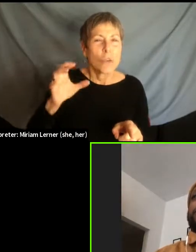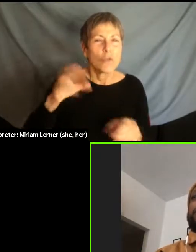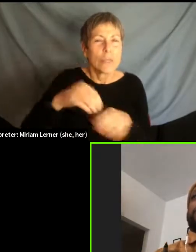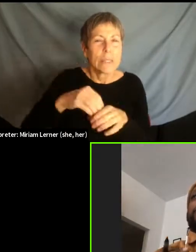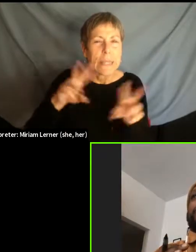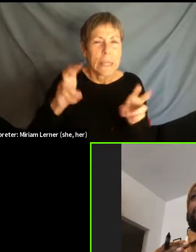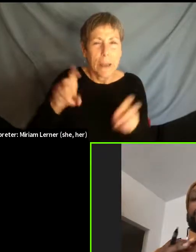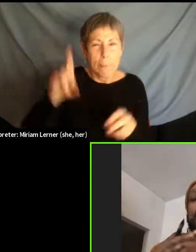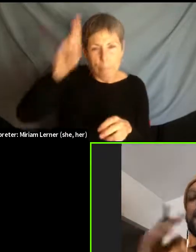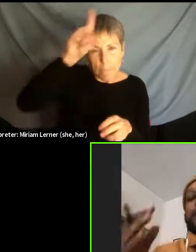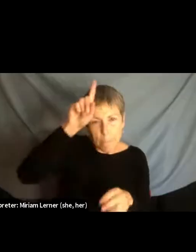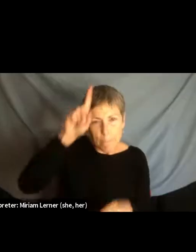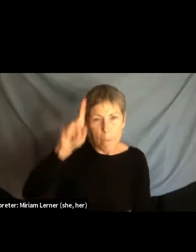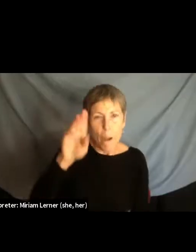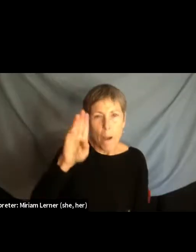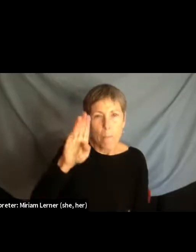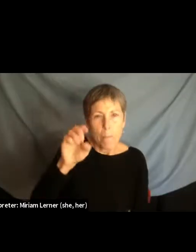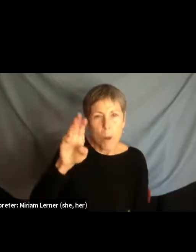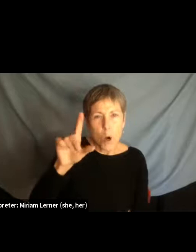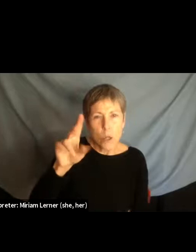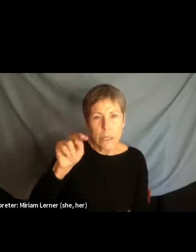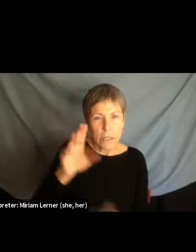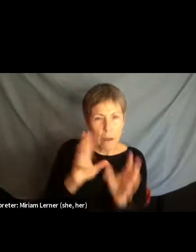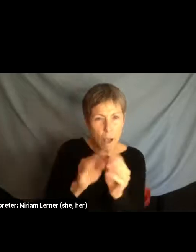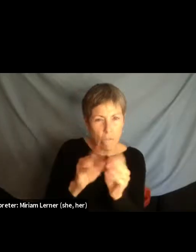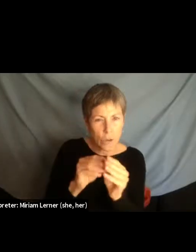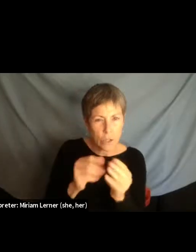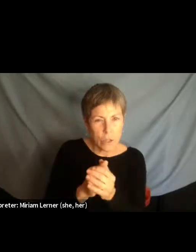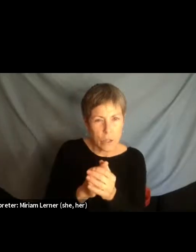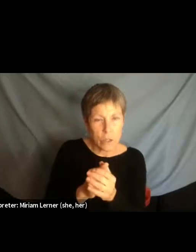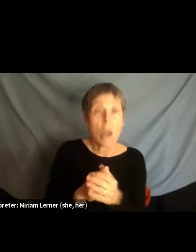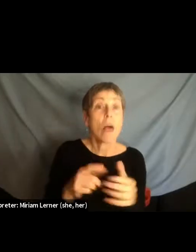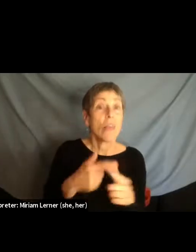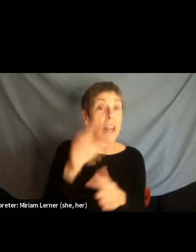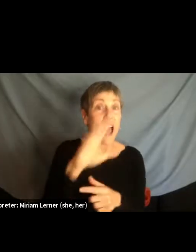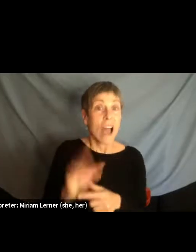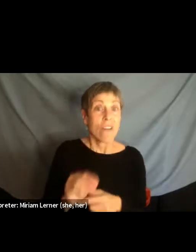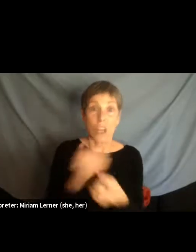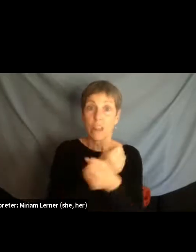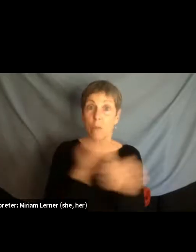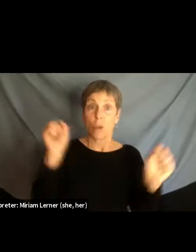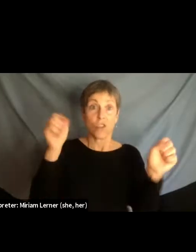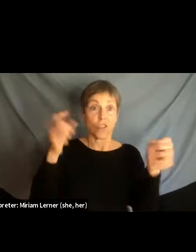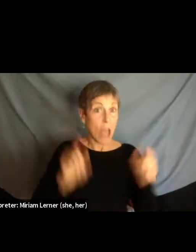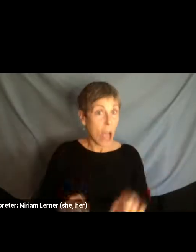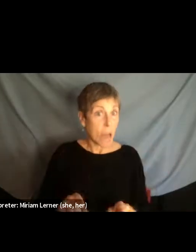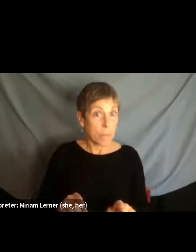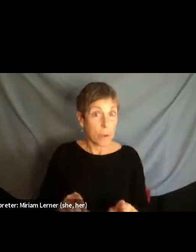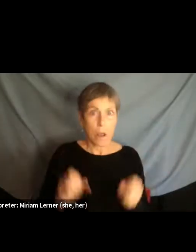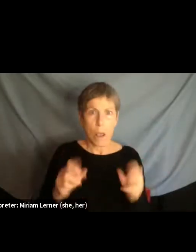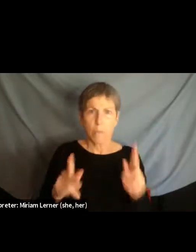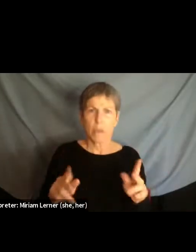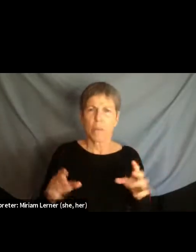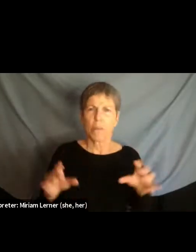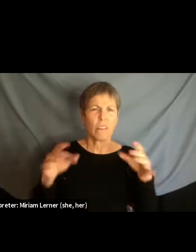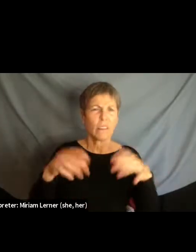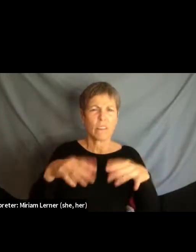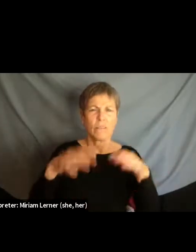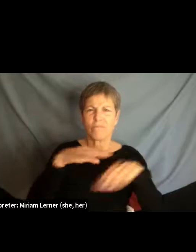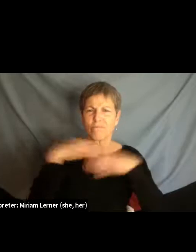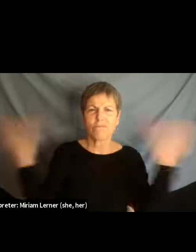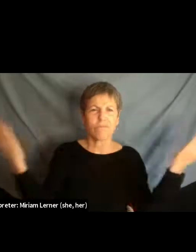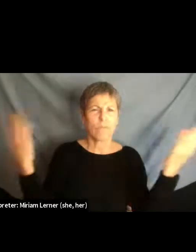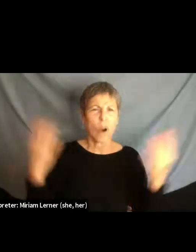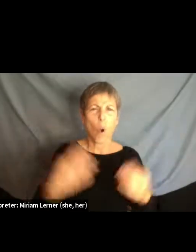after the African liberation in which African populations was like, we're going to kick out white people from